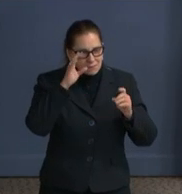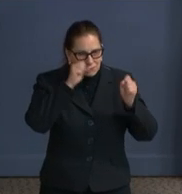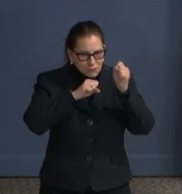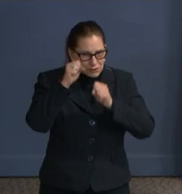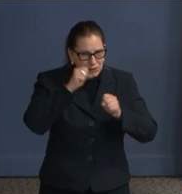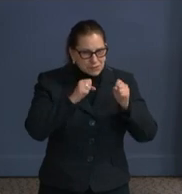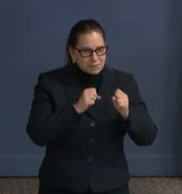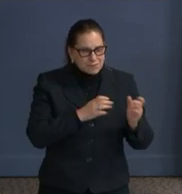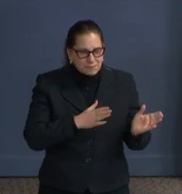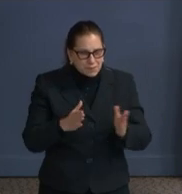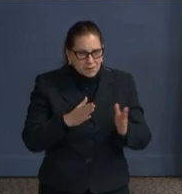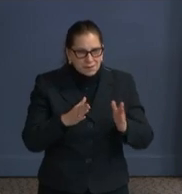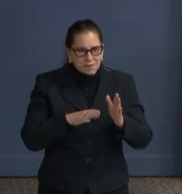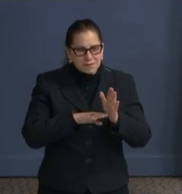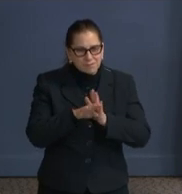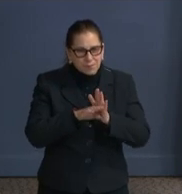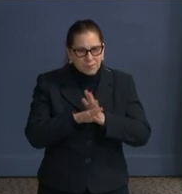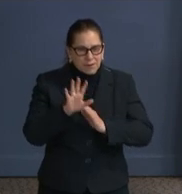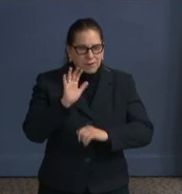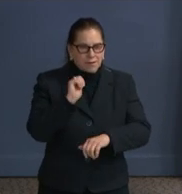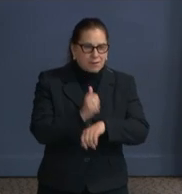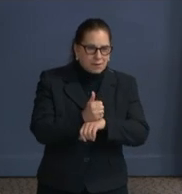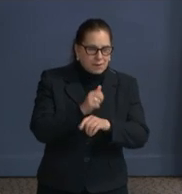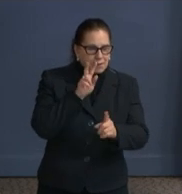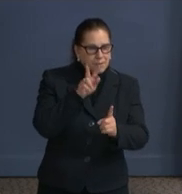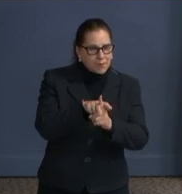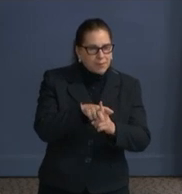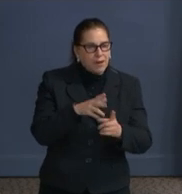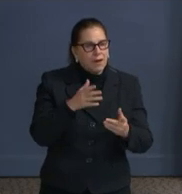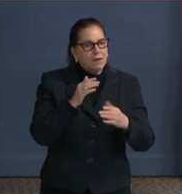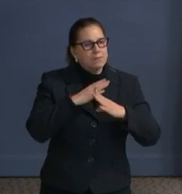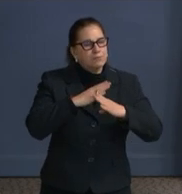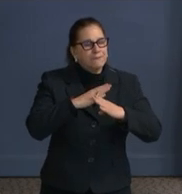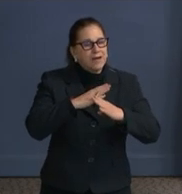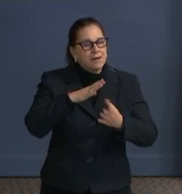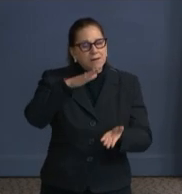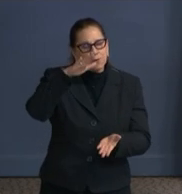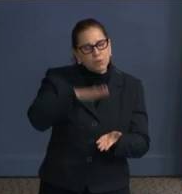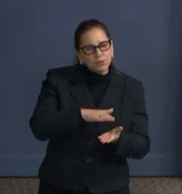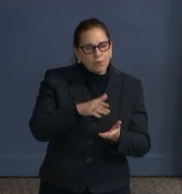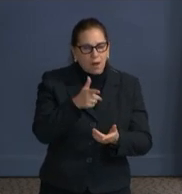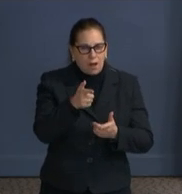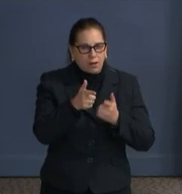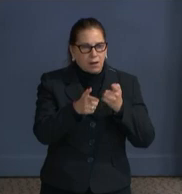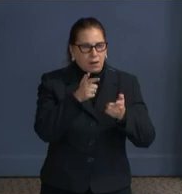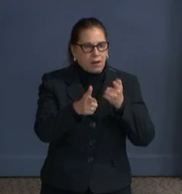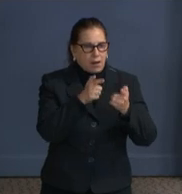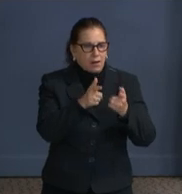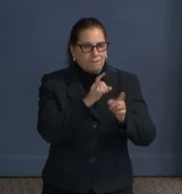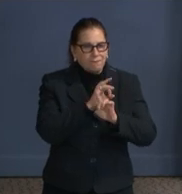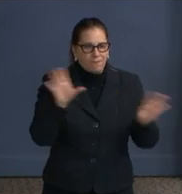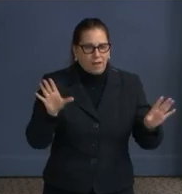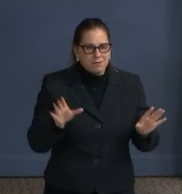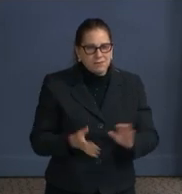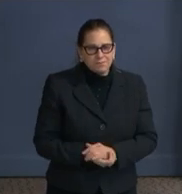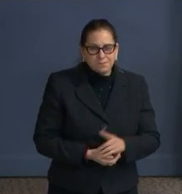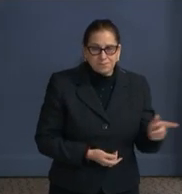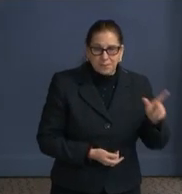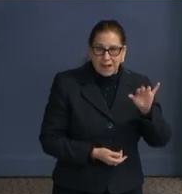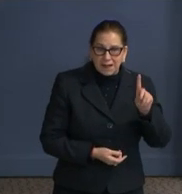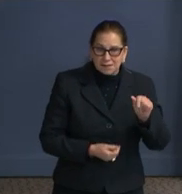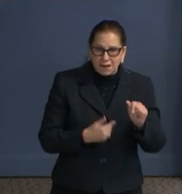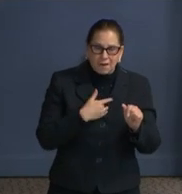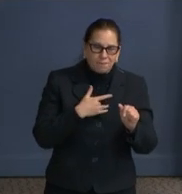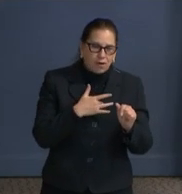of our gun violence prevention efforts. Linda certainly has a heart for our